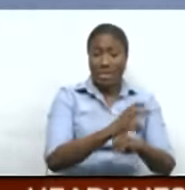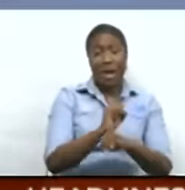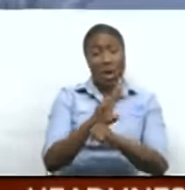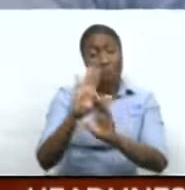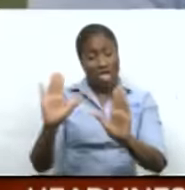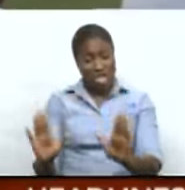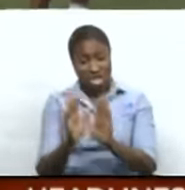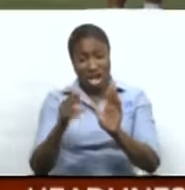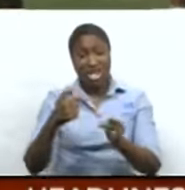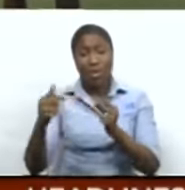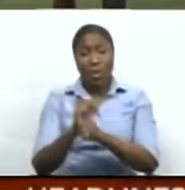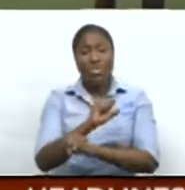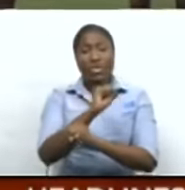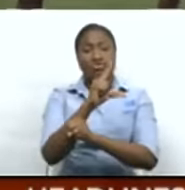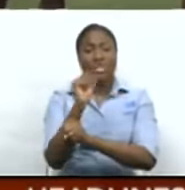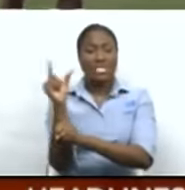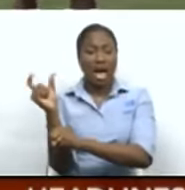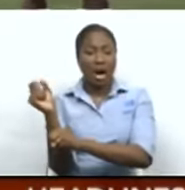away to Curaçao.